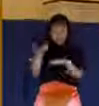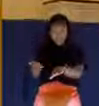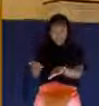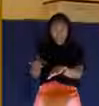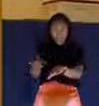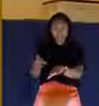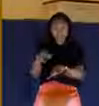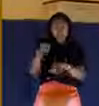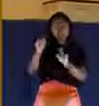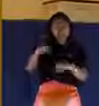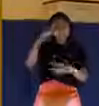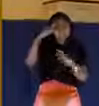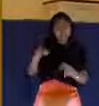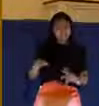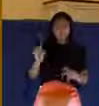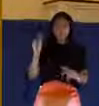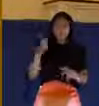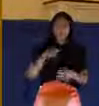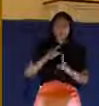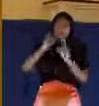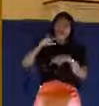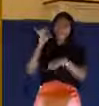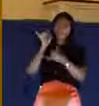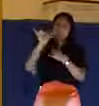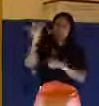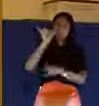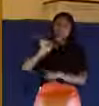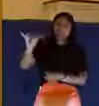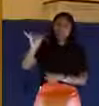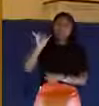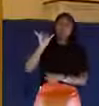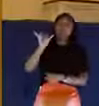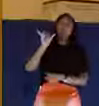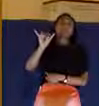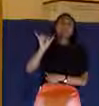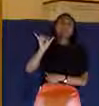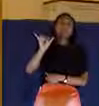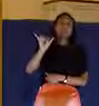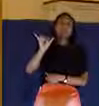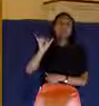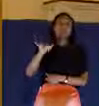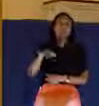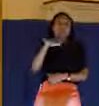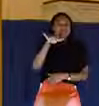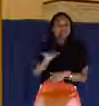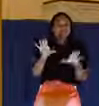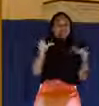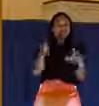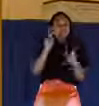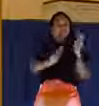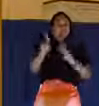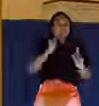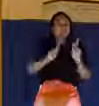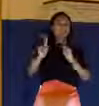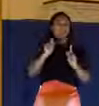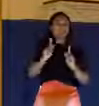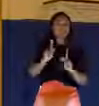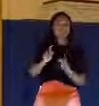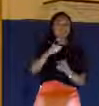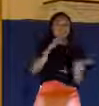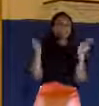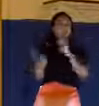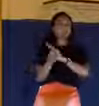can determine their eternal destiny. Let me give you the fourth group here. And this is the scoffers. These are the ones that care less. Look at verse